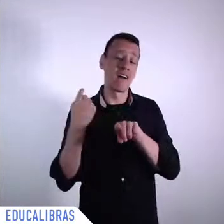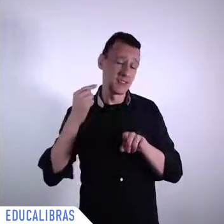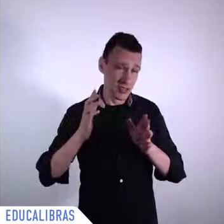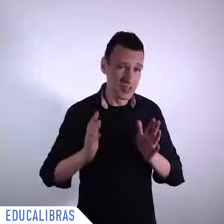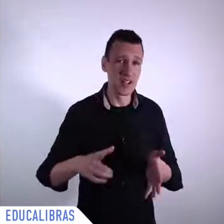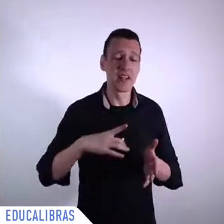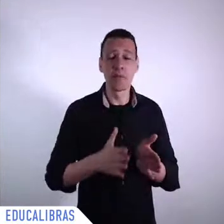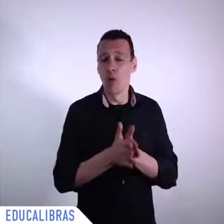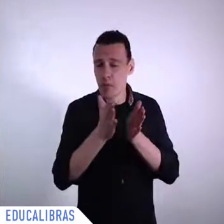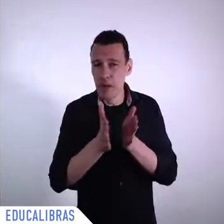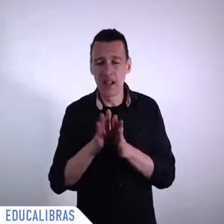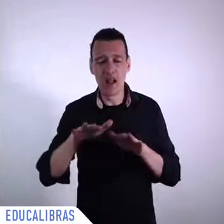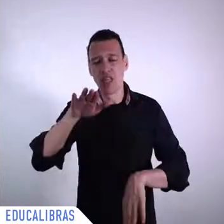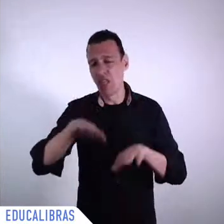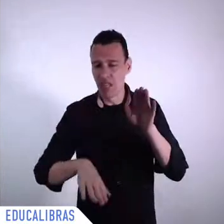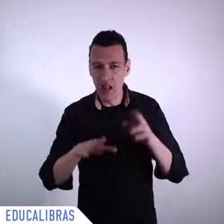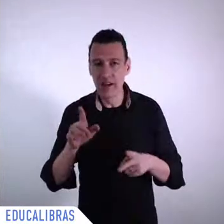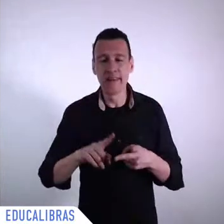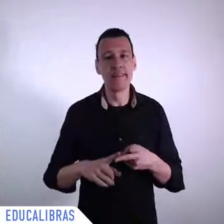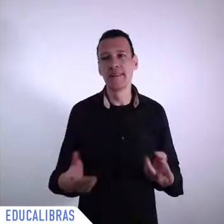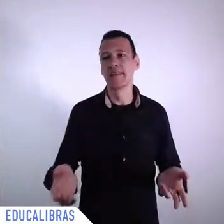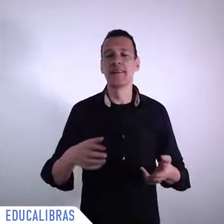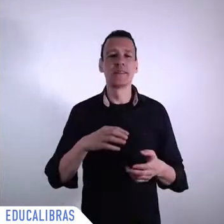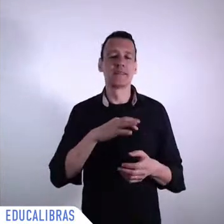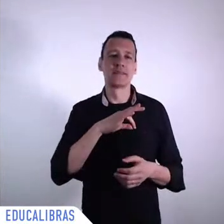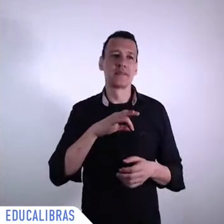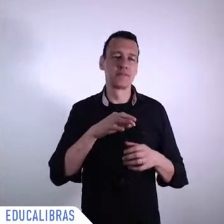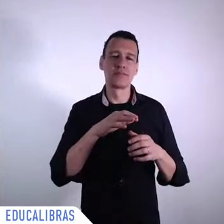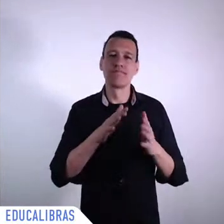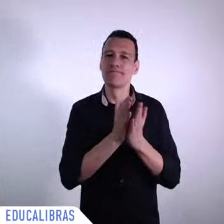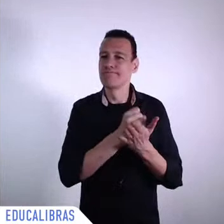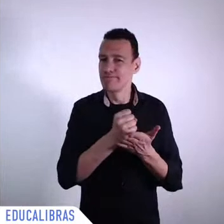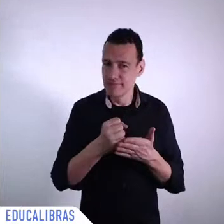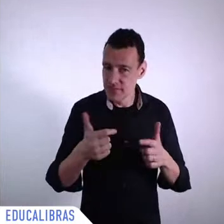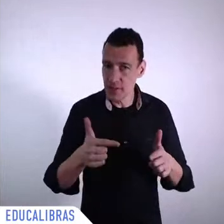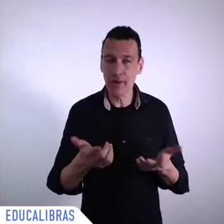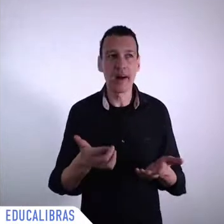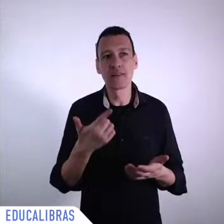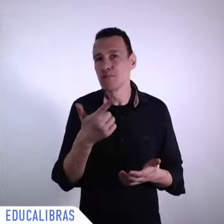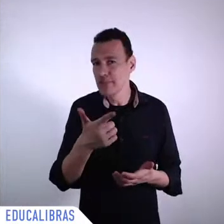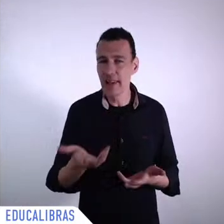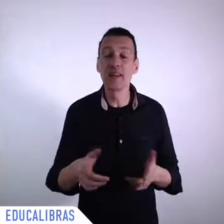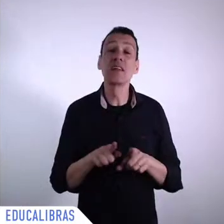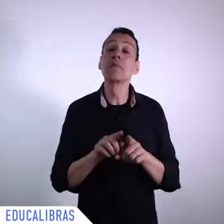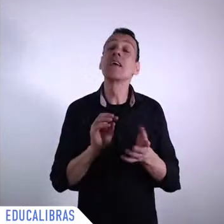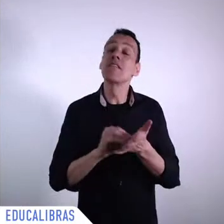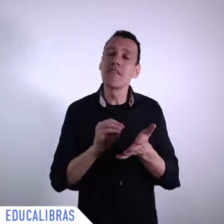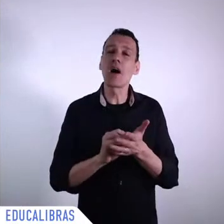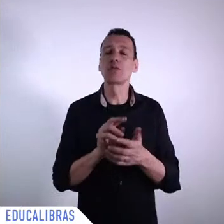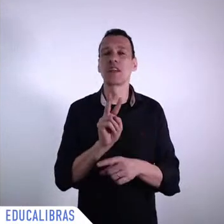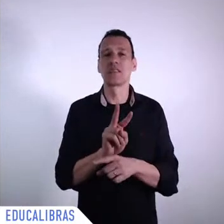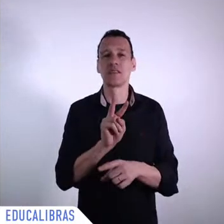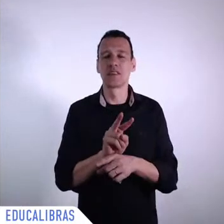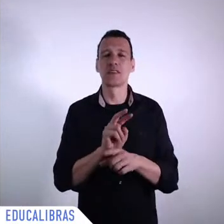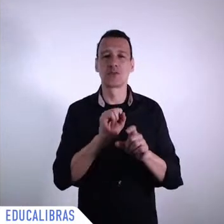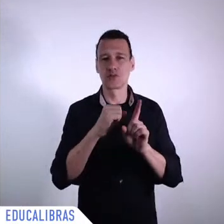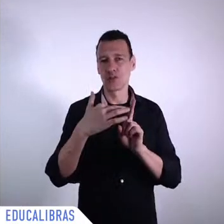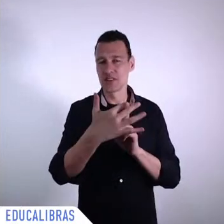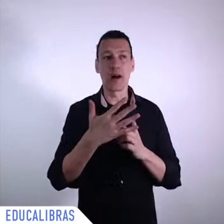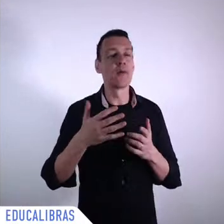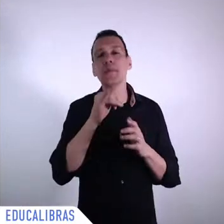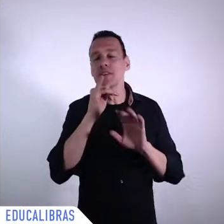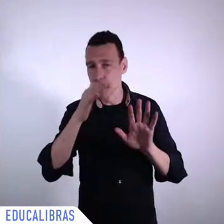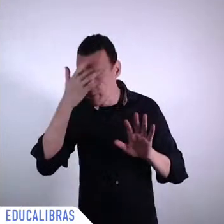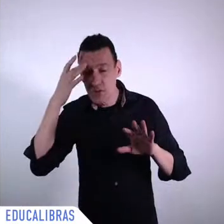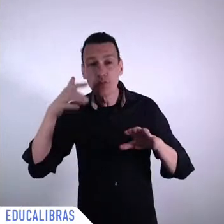the informal workers who cannot do telework the children who cannot do study online